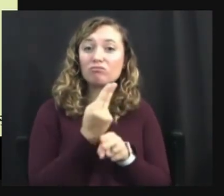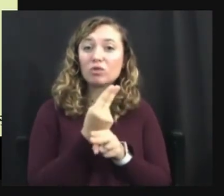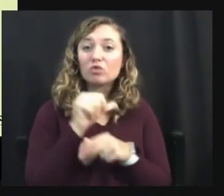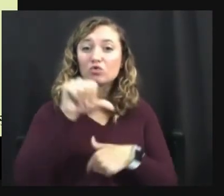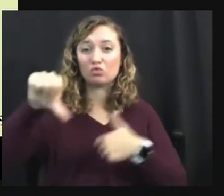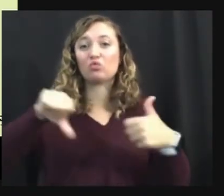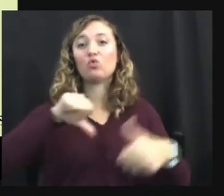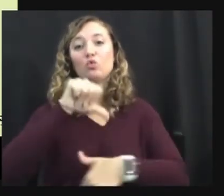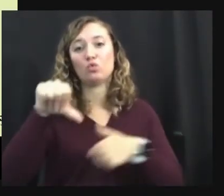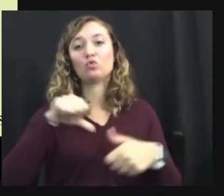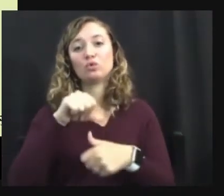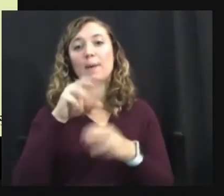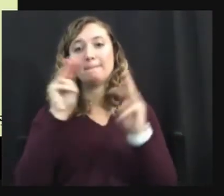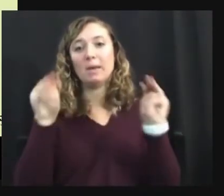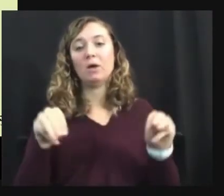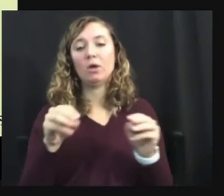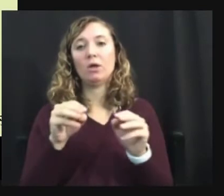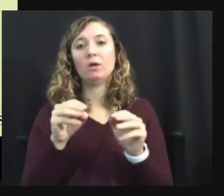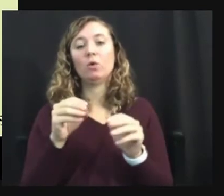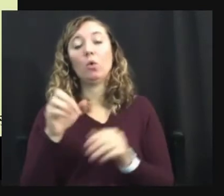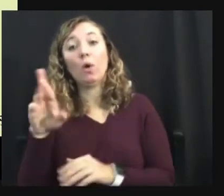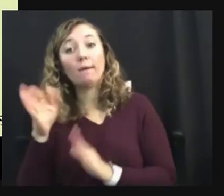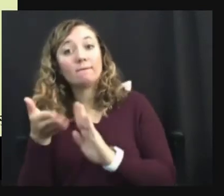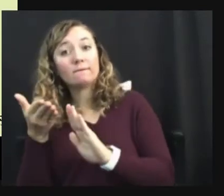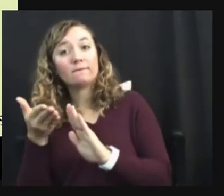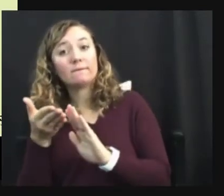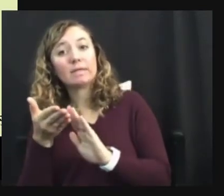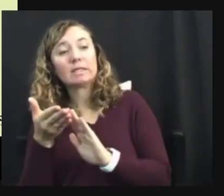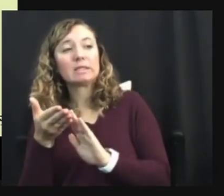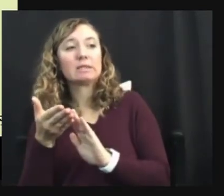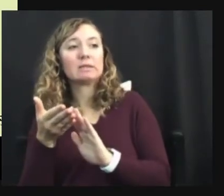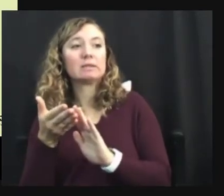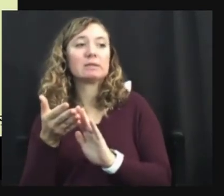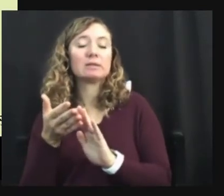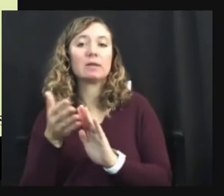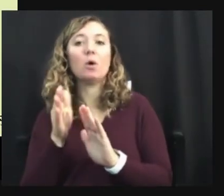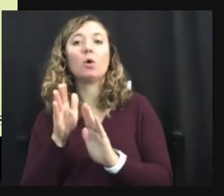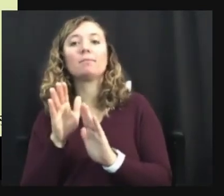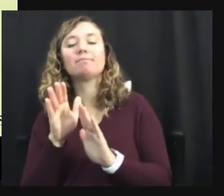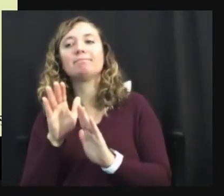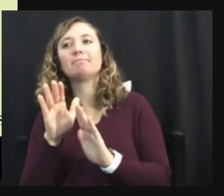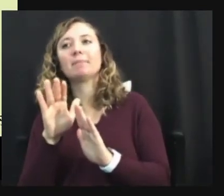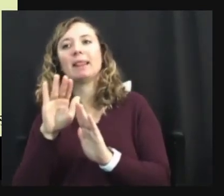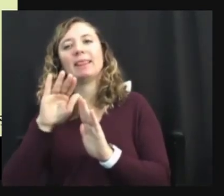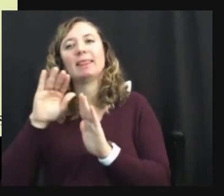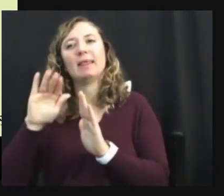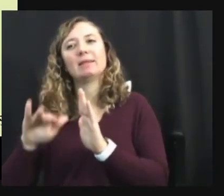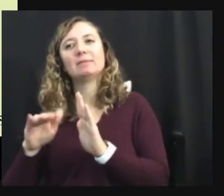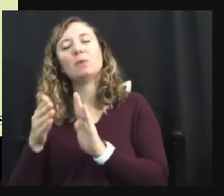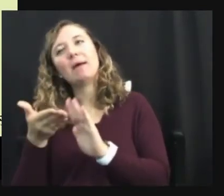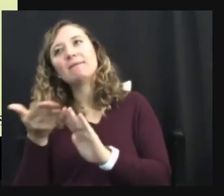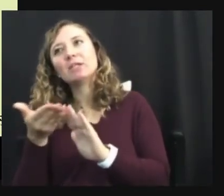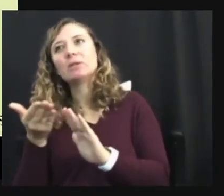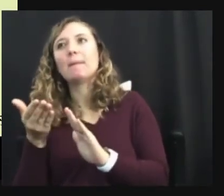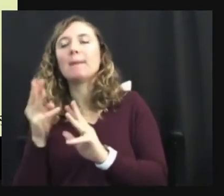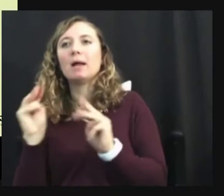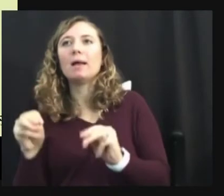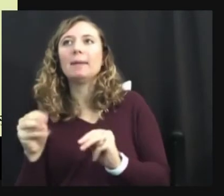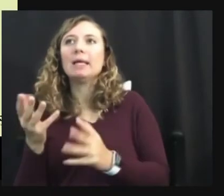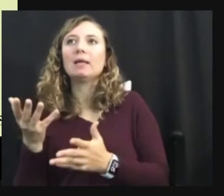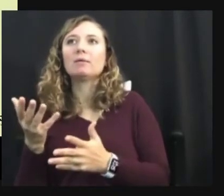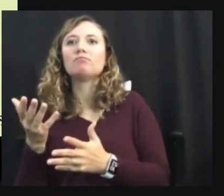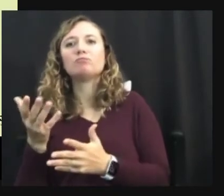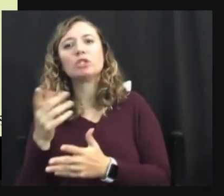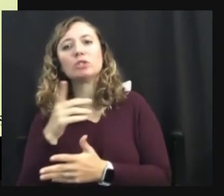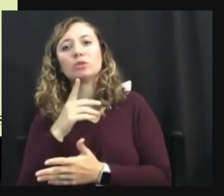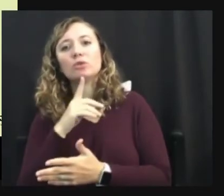with the functional model, um, there is a, there is a reality to the functioning model. Right. Um, if